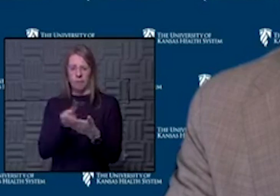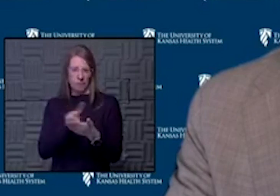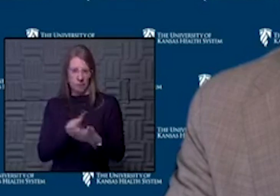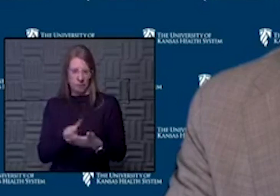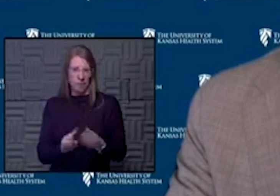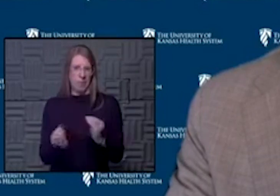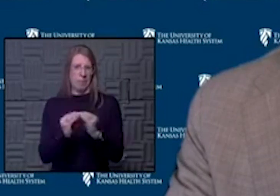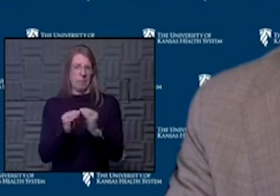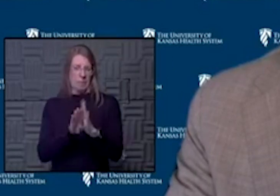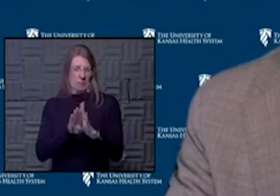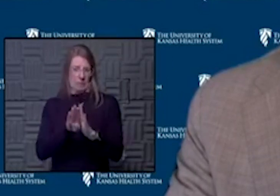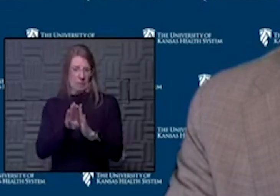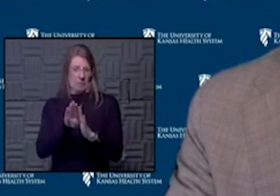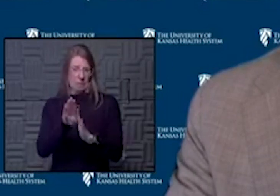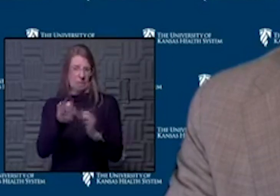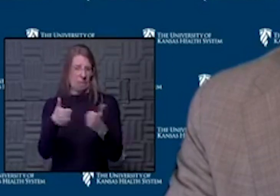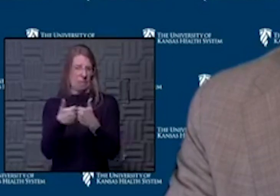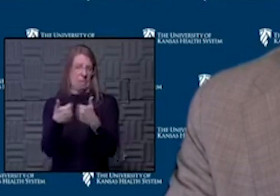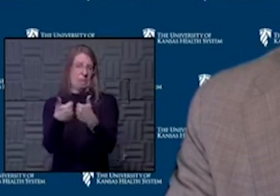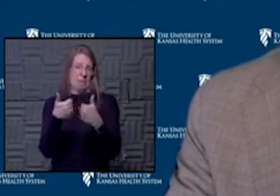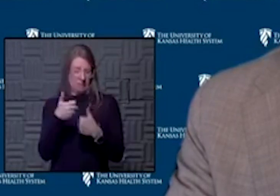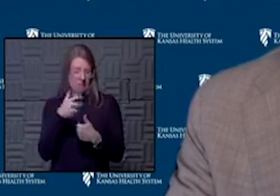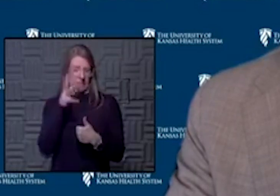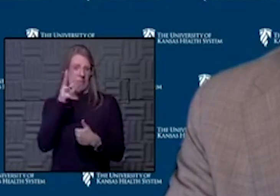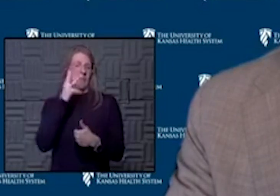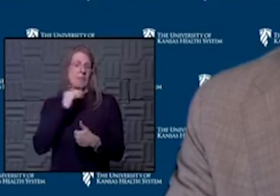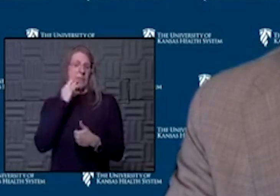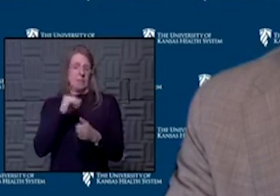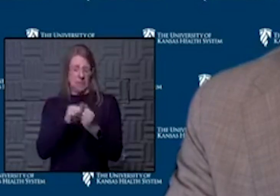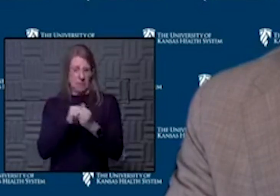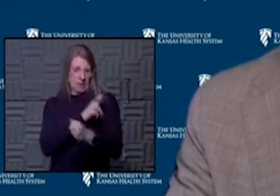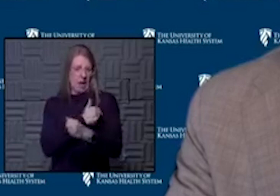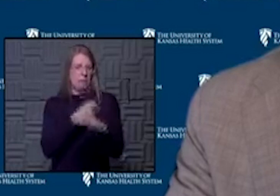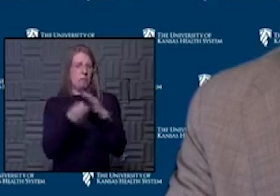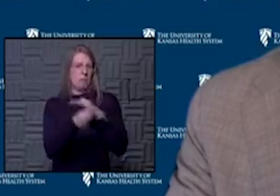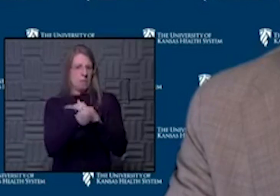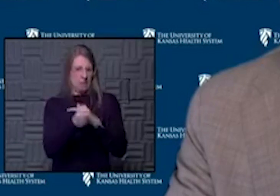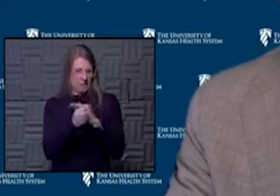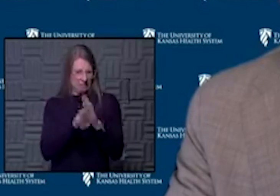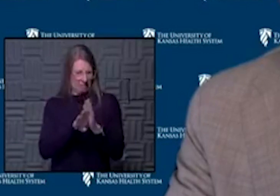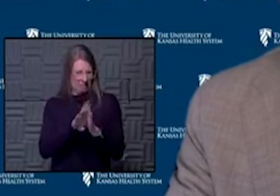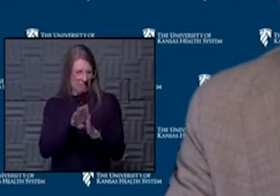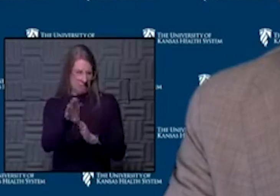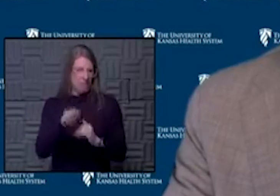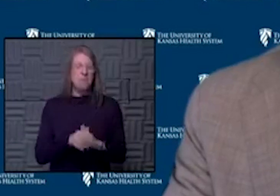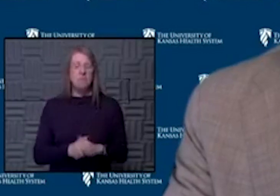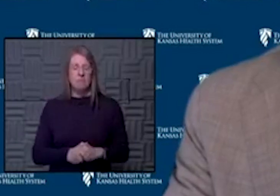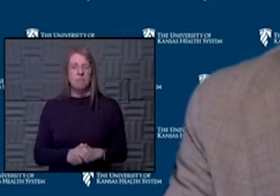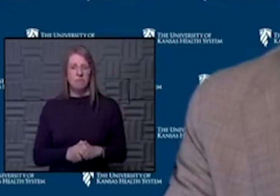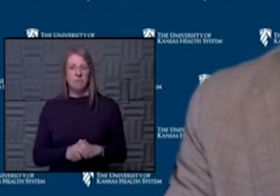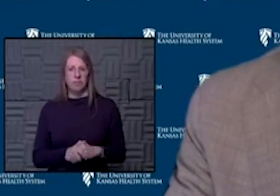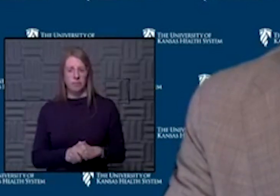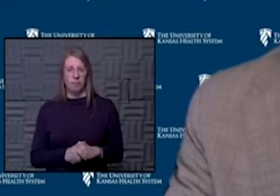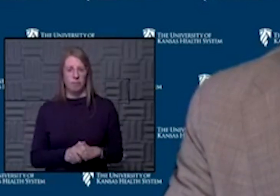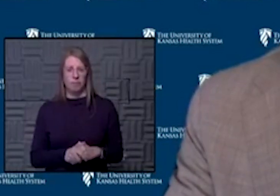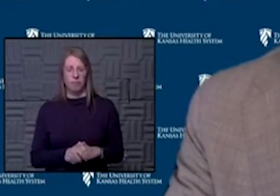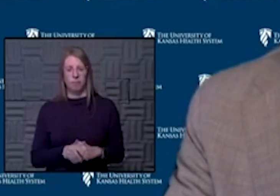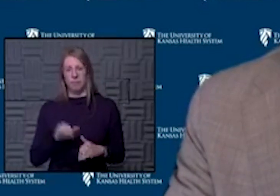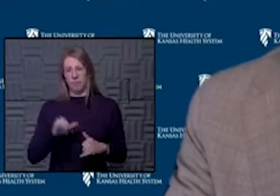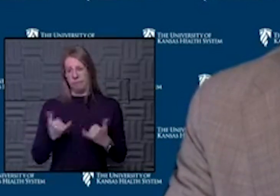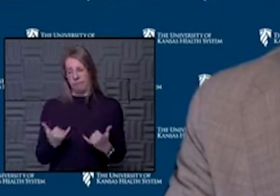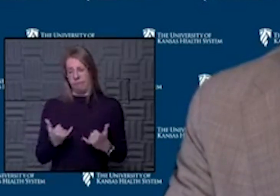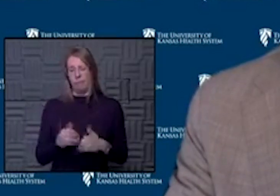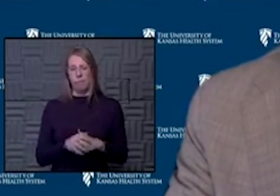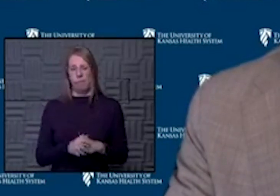of challenges with the hospitalizations at this point. And that's, of course, based on